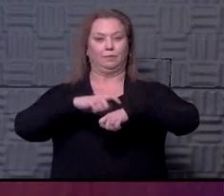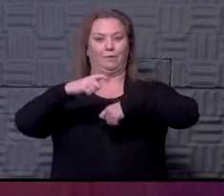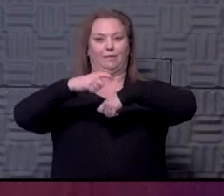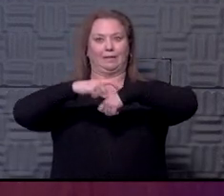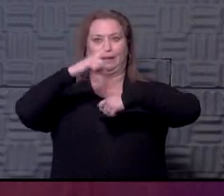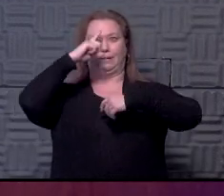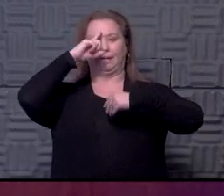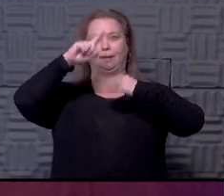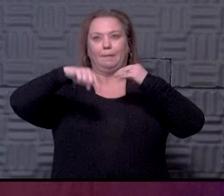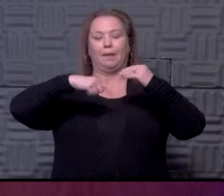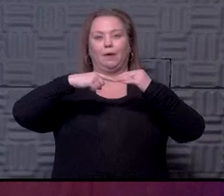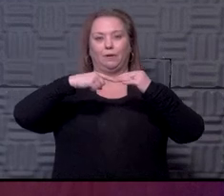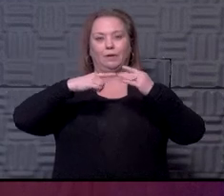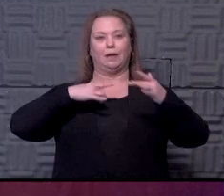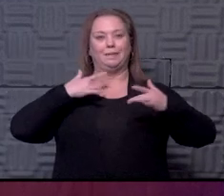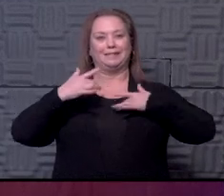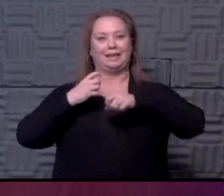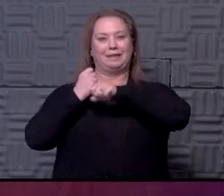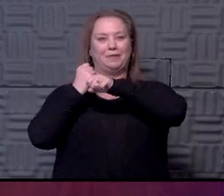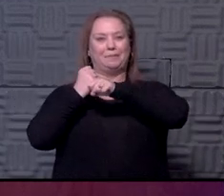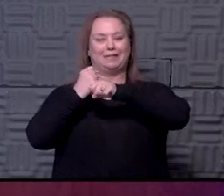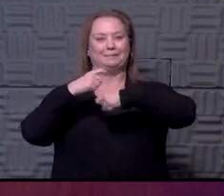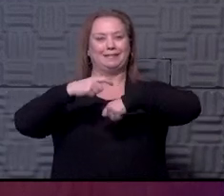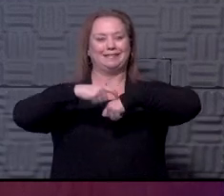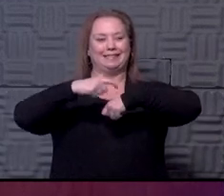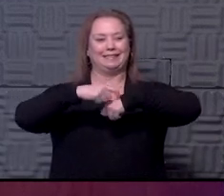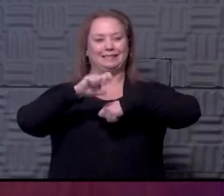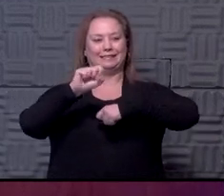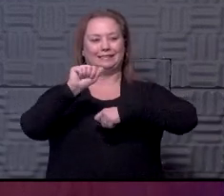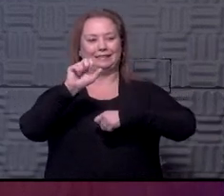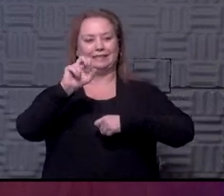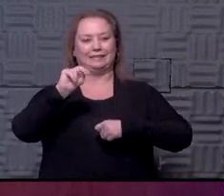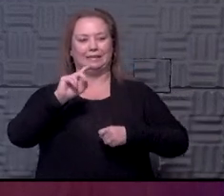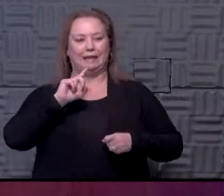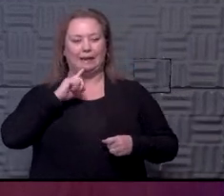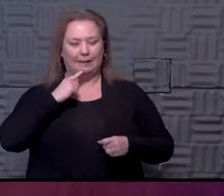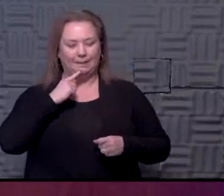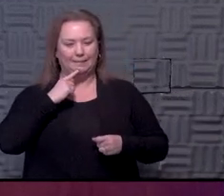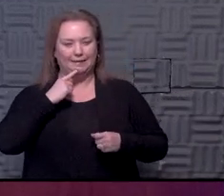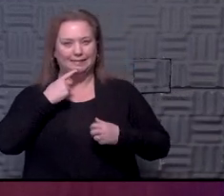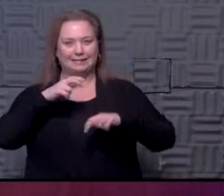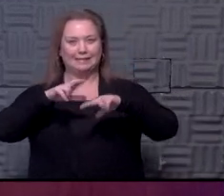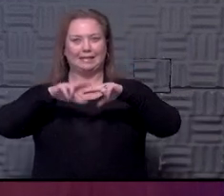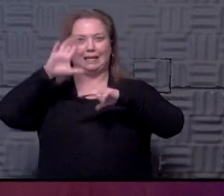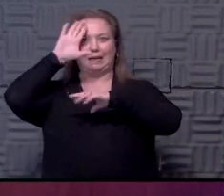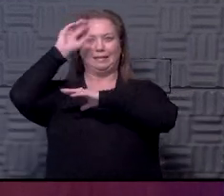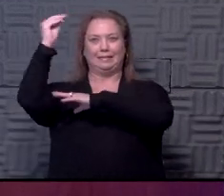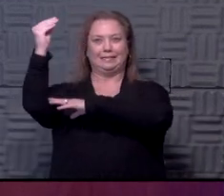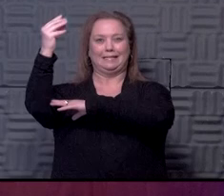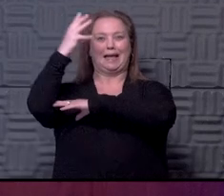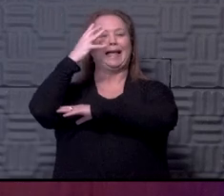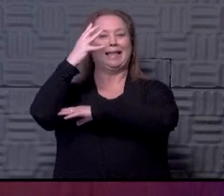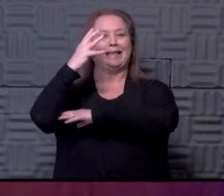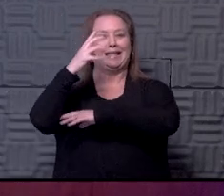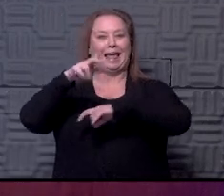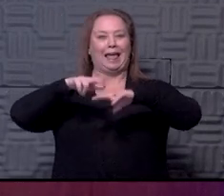had time to think about it a little bit, but excited for baseball season. I miss sitting in the sun on the first base side.